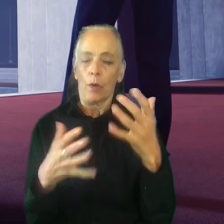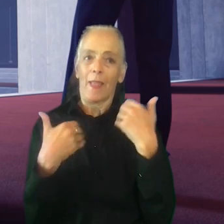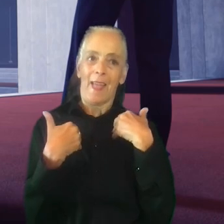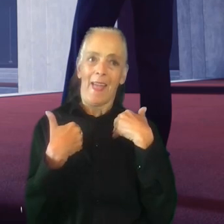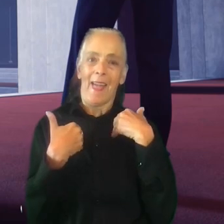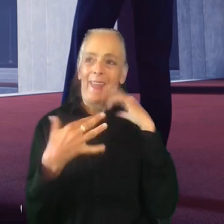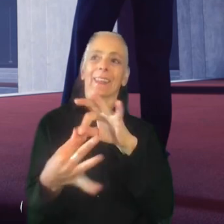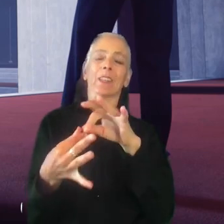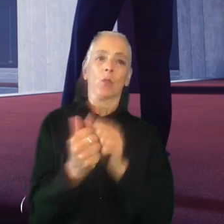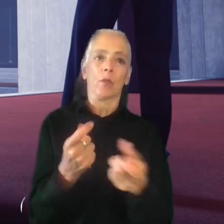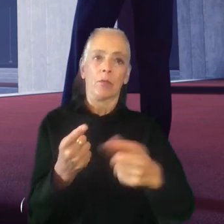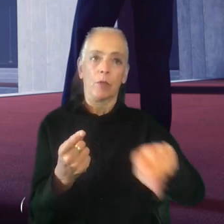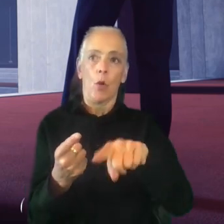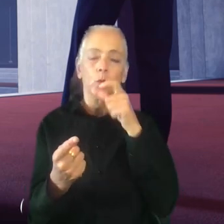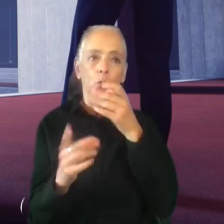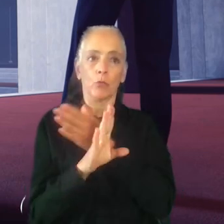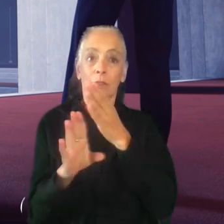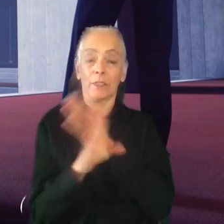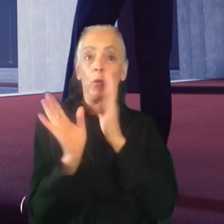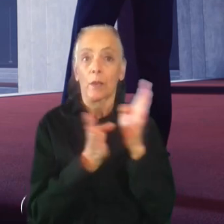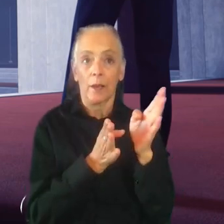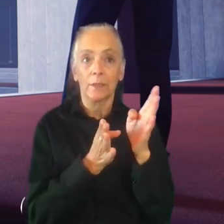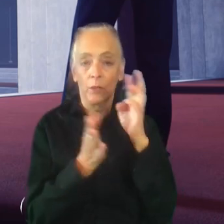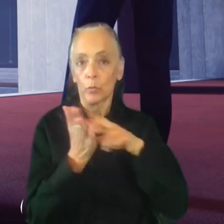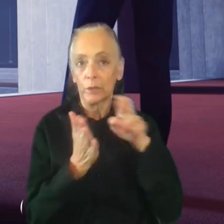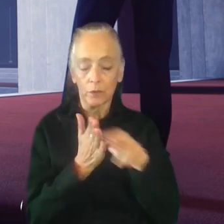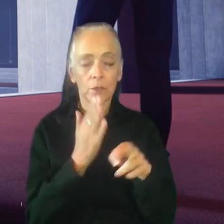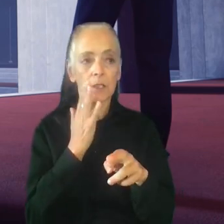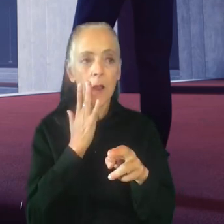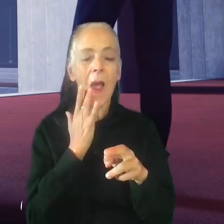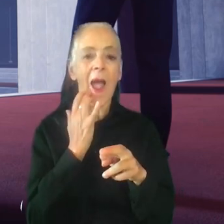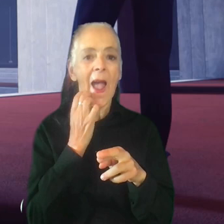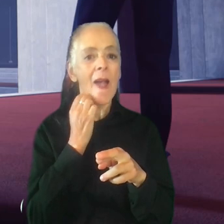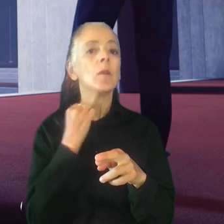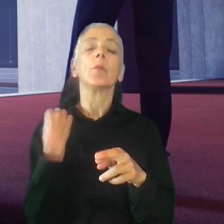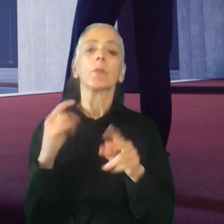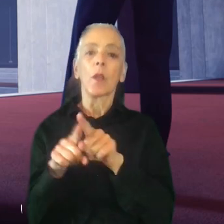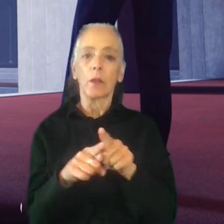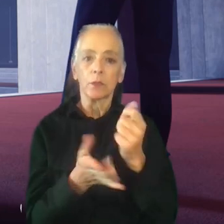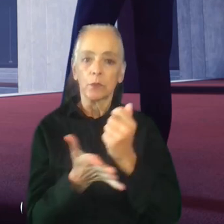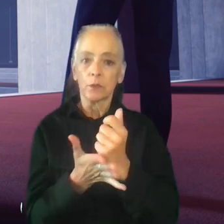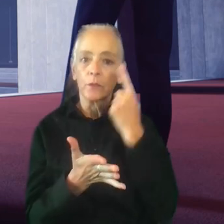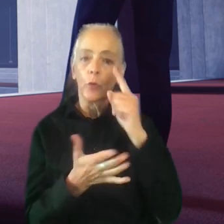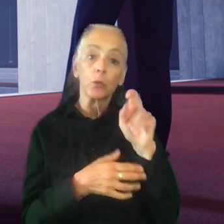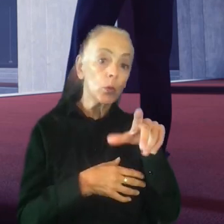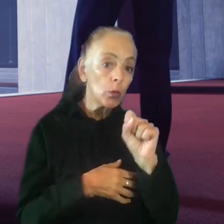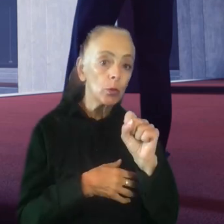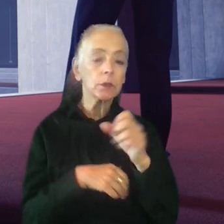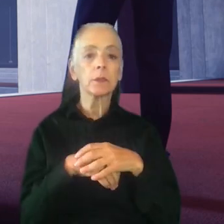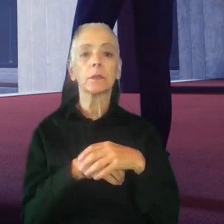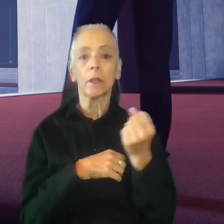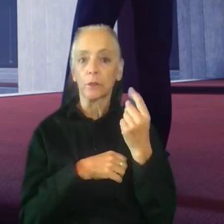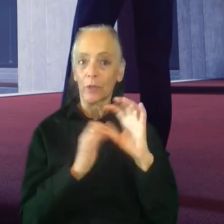with those that were previously organizing this research. It was also useful in terms of tools and understanding